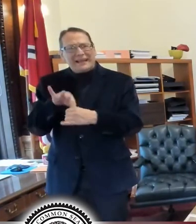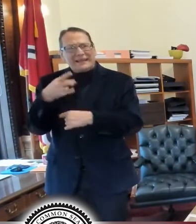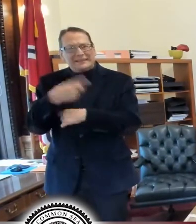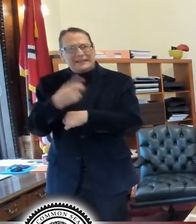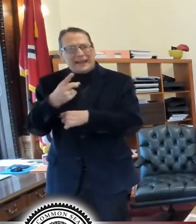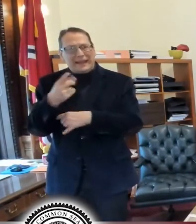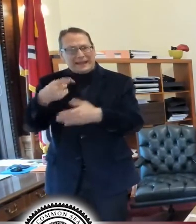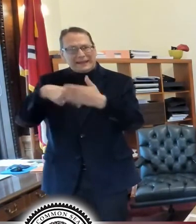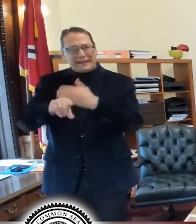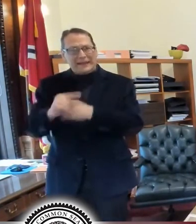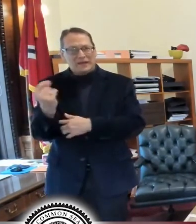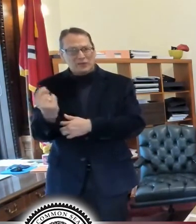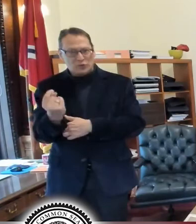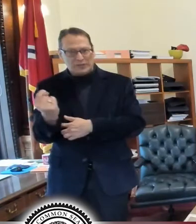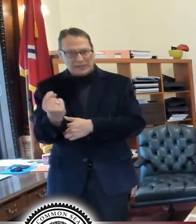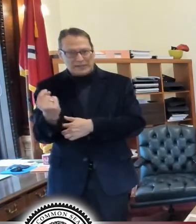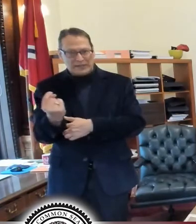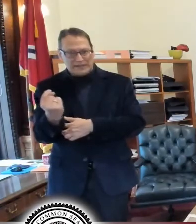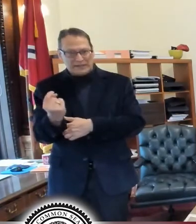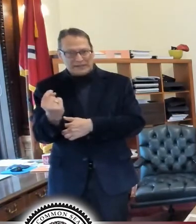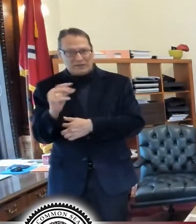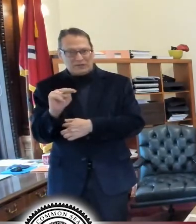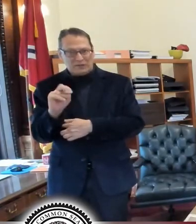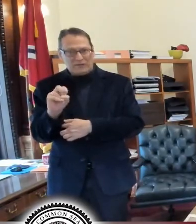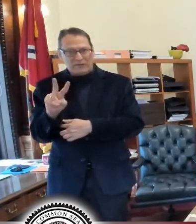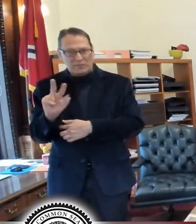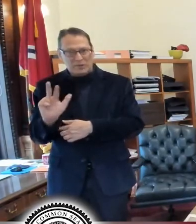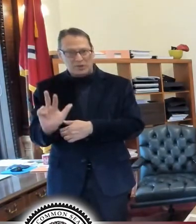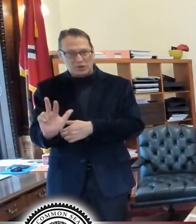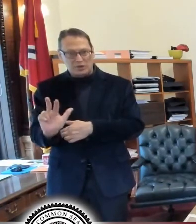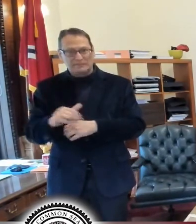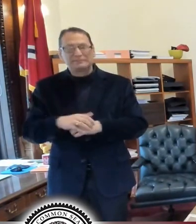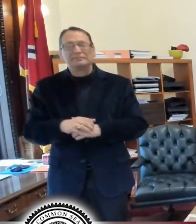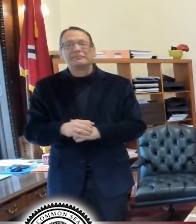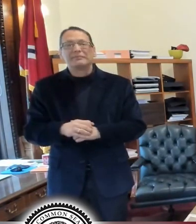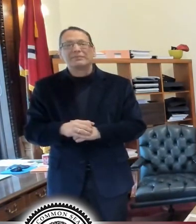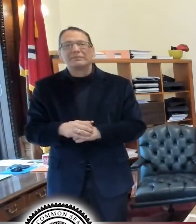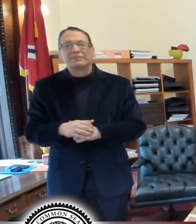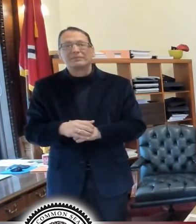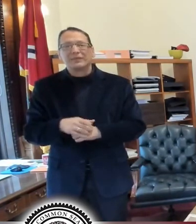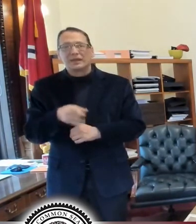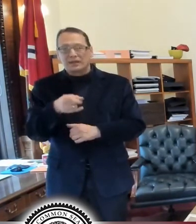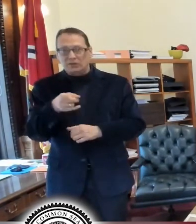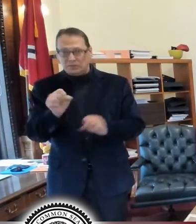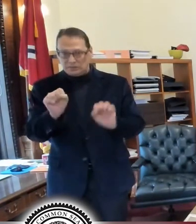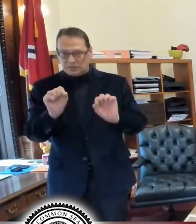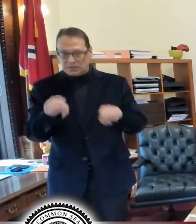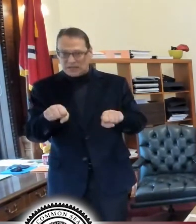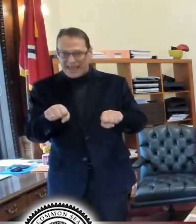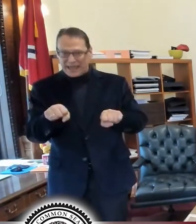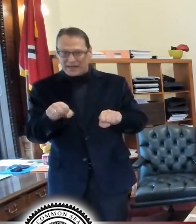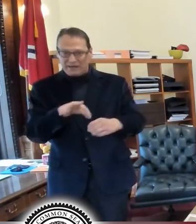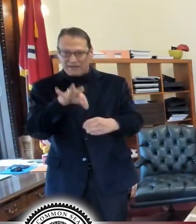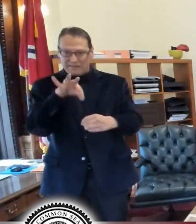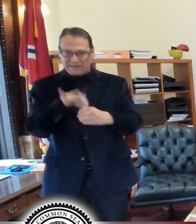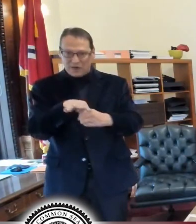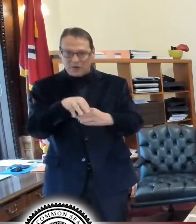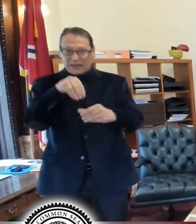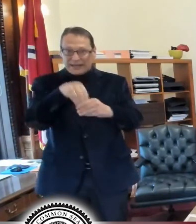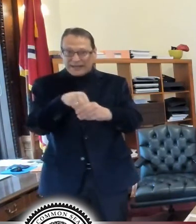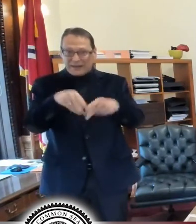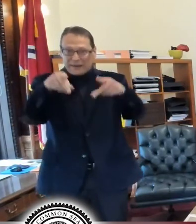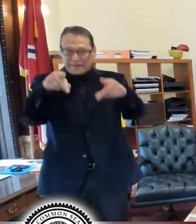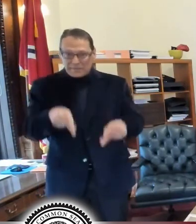tomorrow. Uh, I think everyone knows this by now, but I'll, I'll repeat it. You can, um, vote in-person